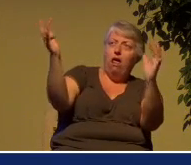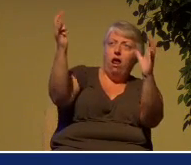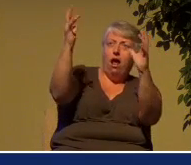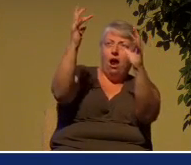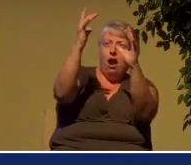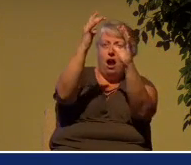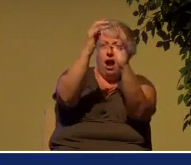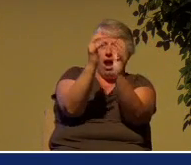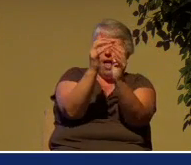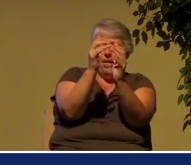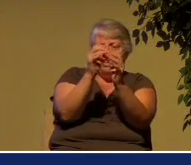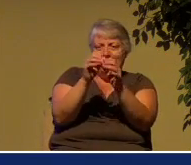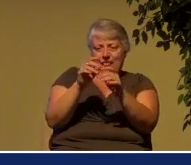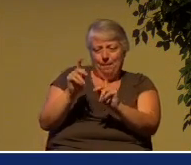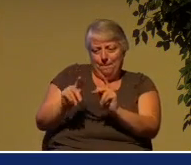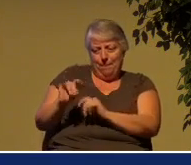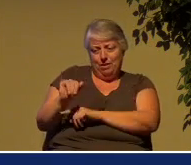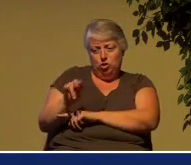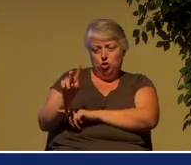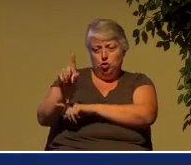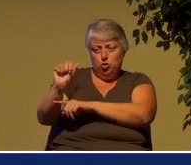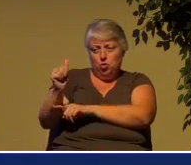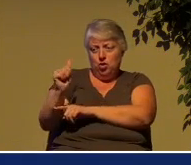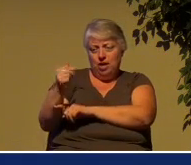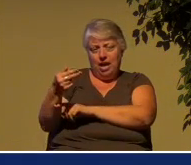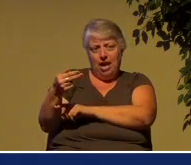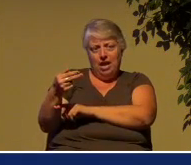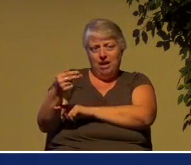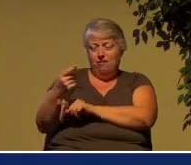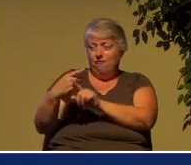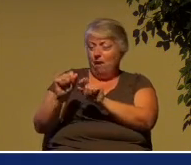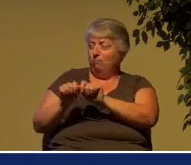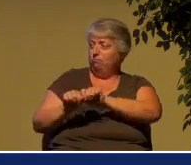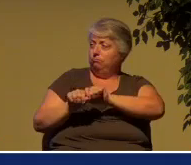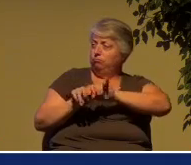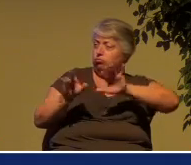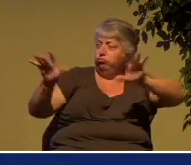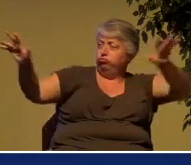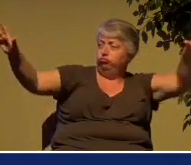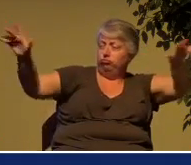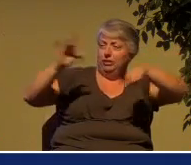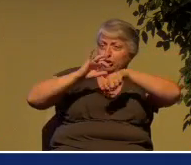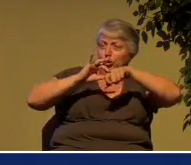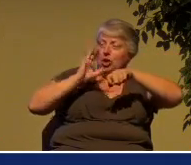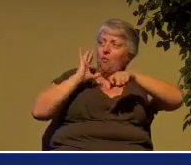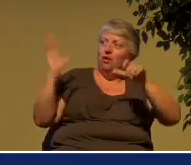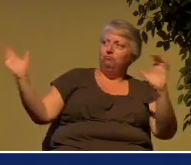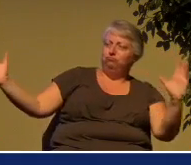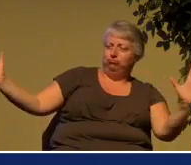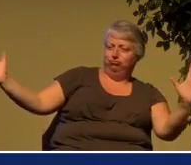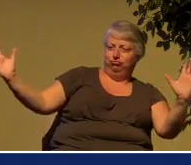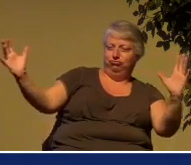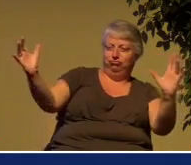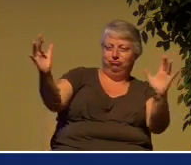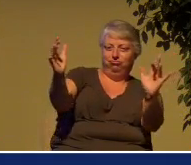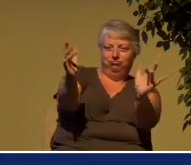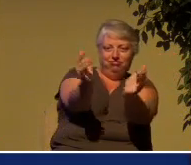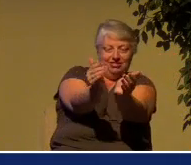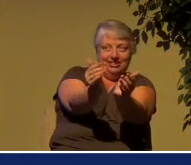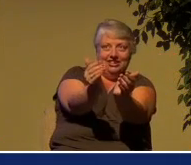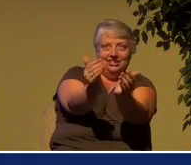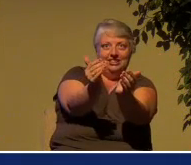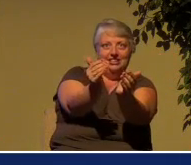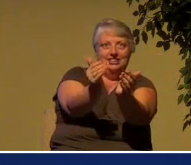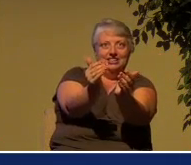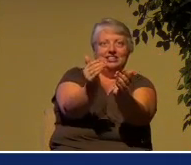people of Judah from the four quarters of the earth. I will yet extend my